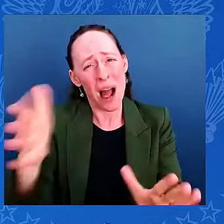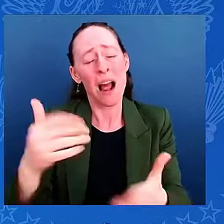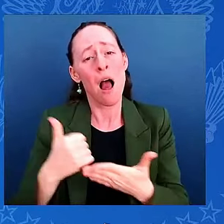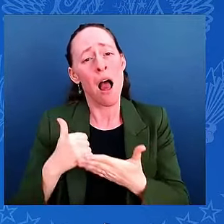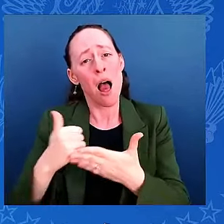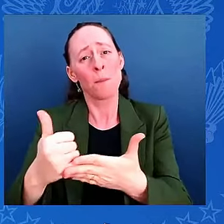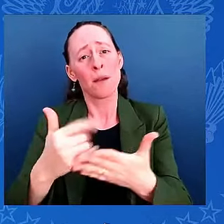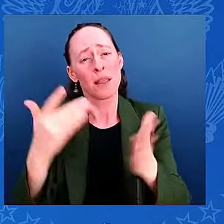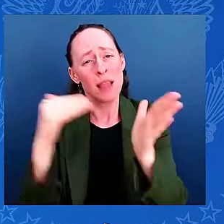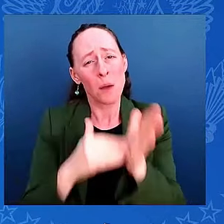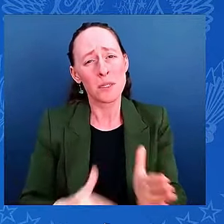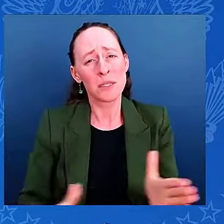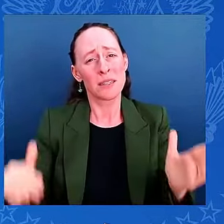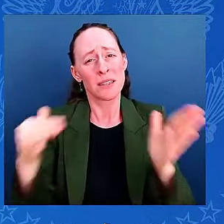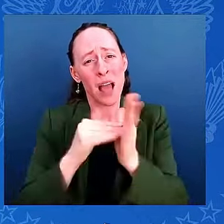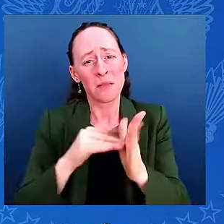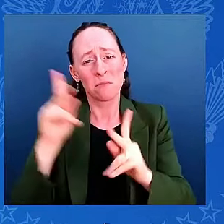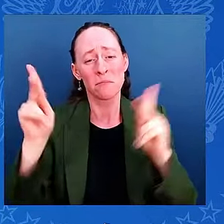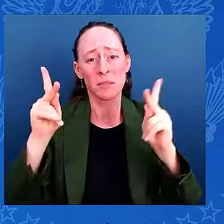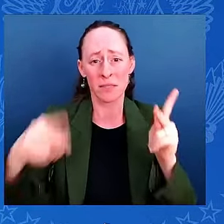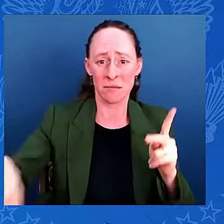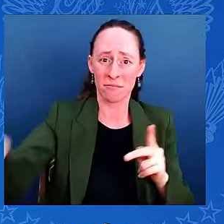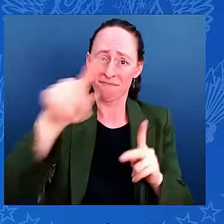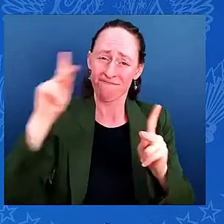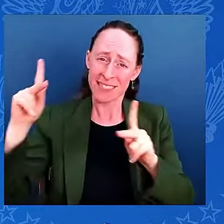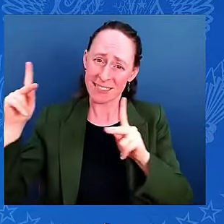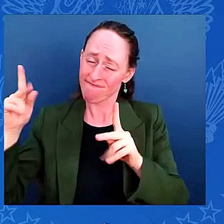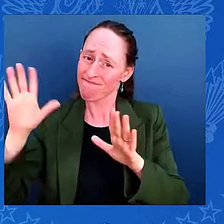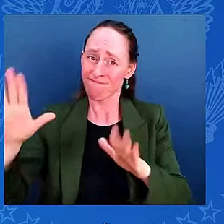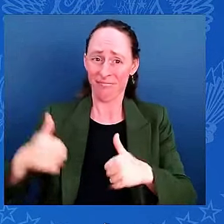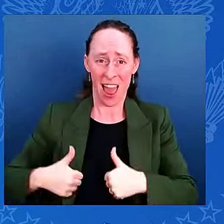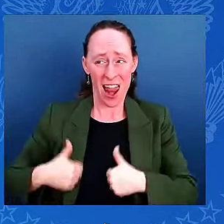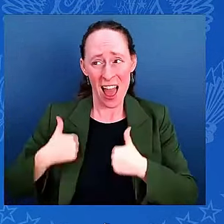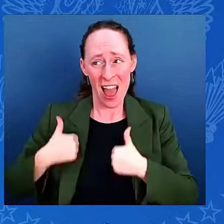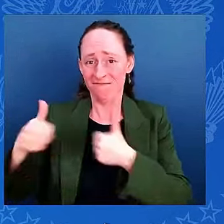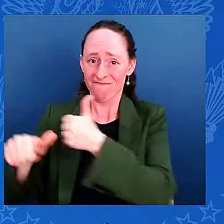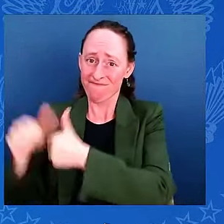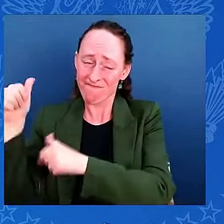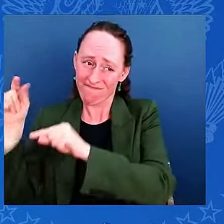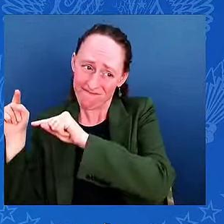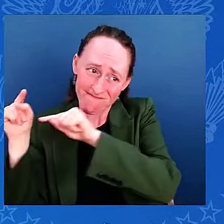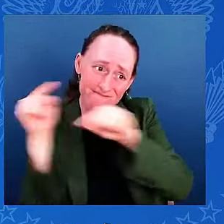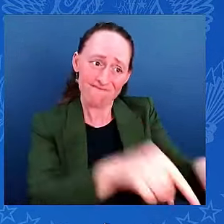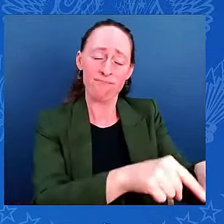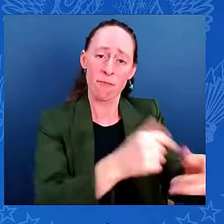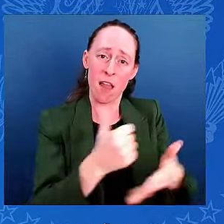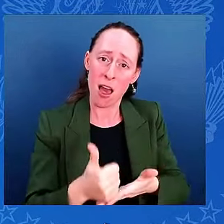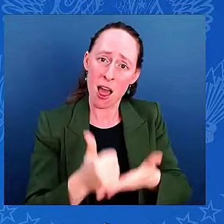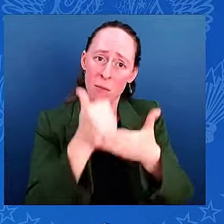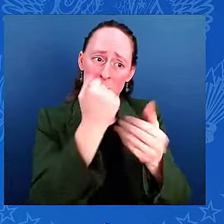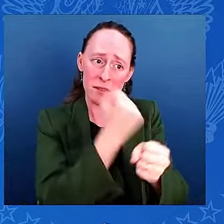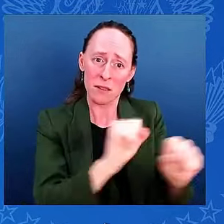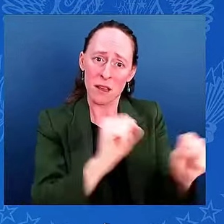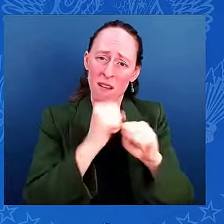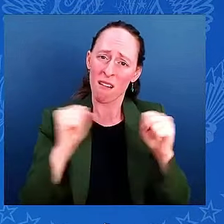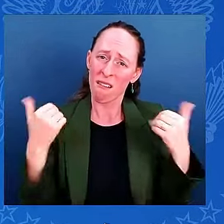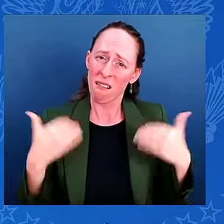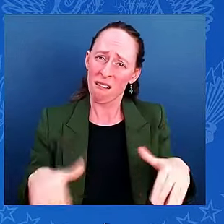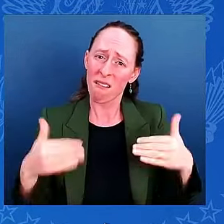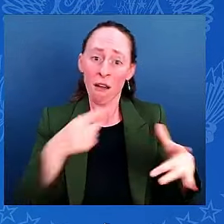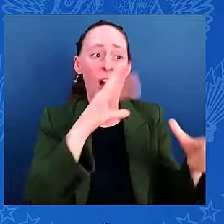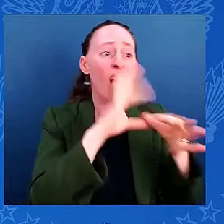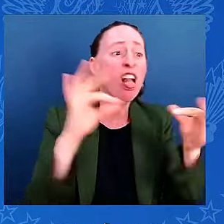stake and put it on the line to do the dangerous work that needs to be done now. And it's harmful to those who most need the help.